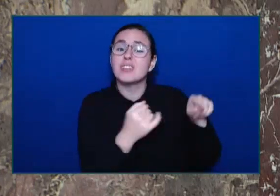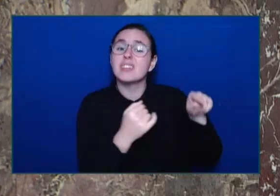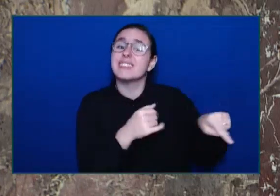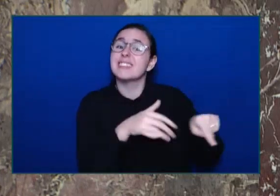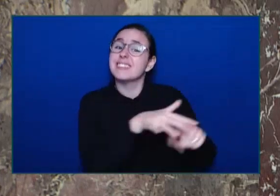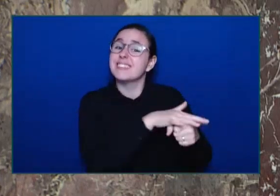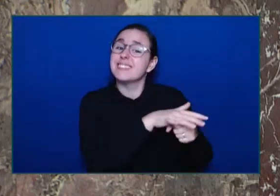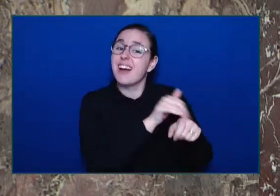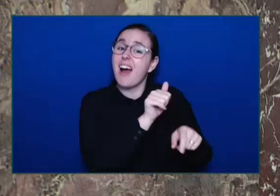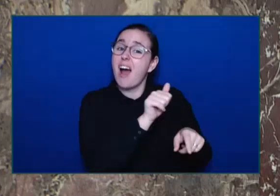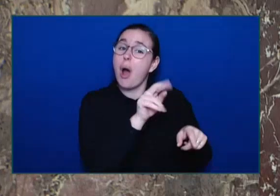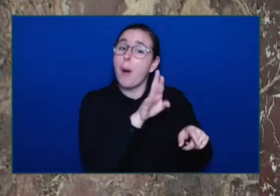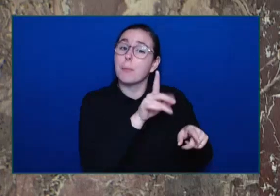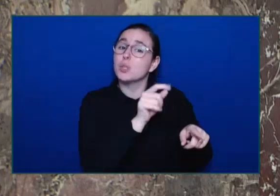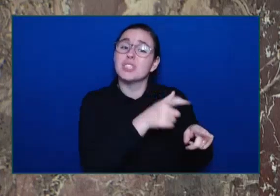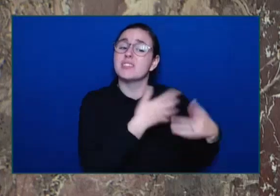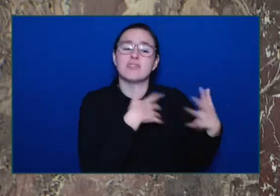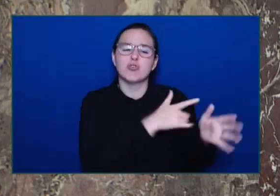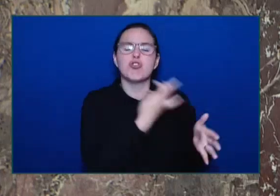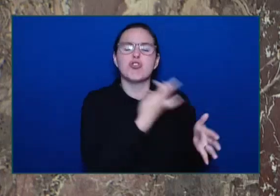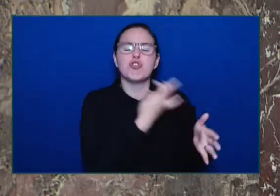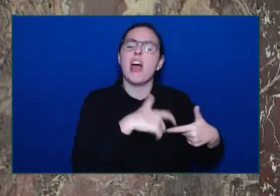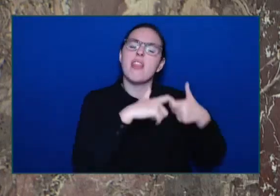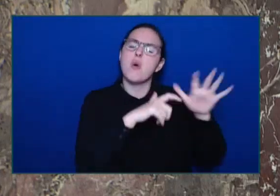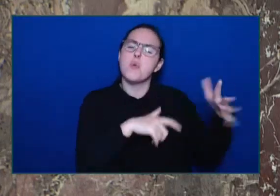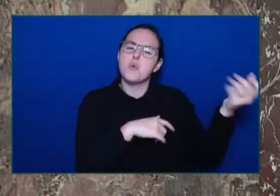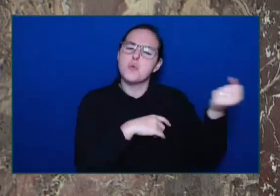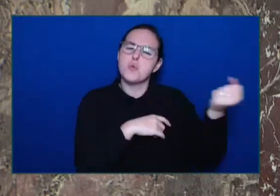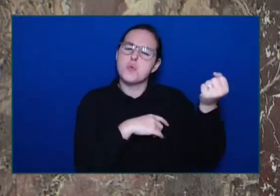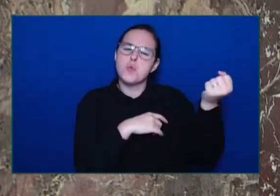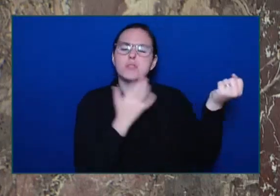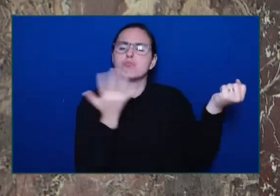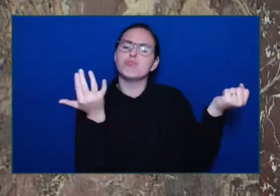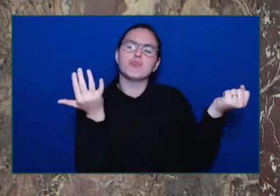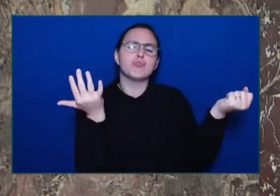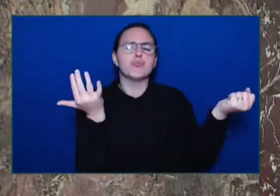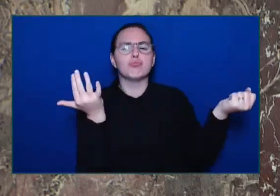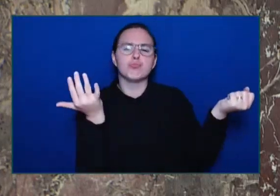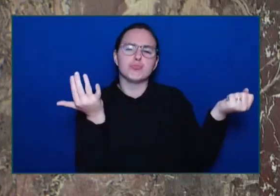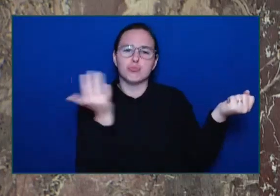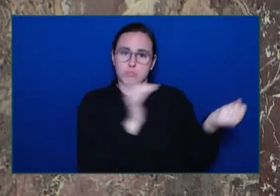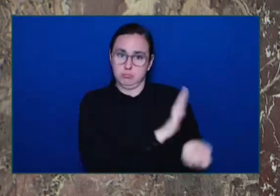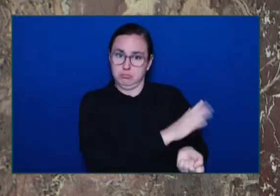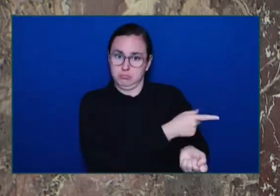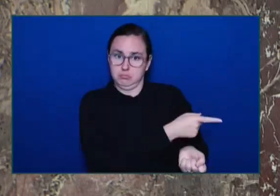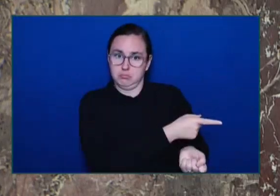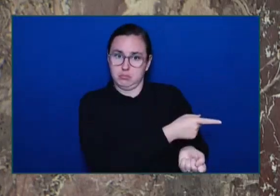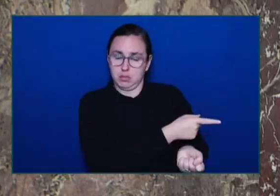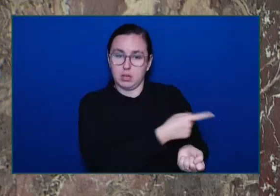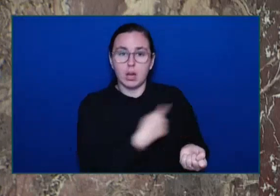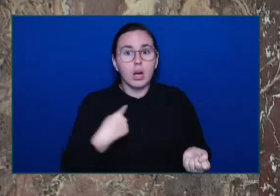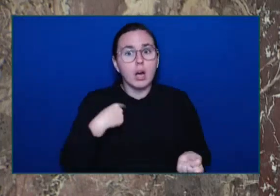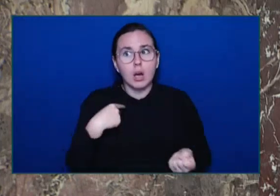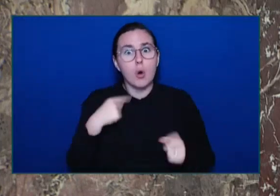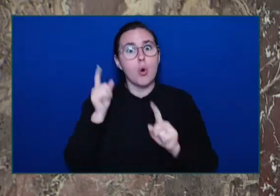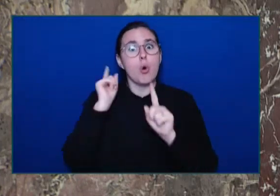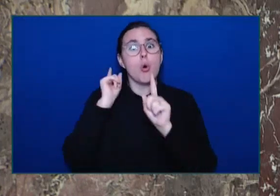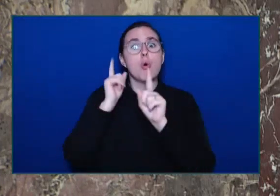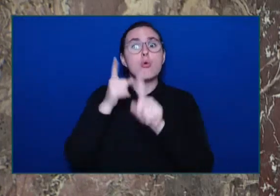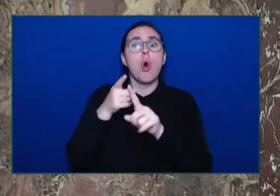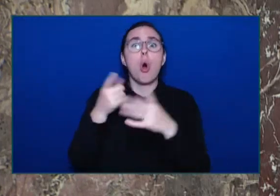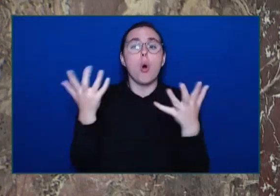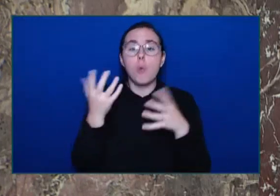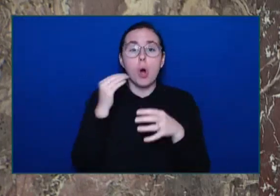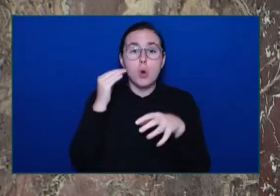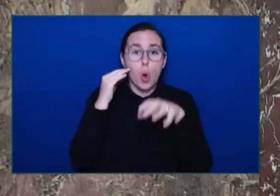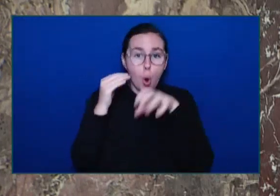idea That people who own a single family home Should be able to divide that home Into two or three units And so continually Shhh